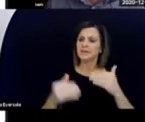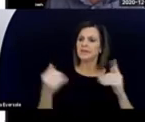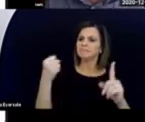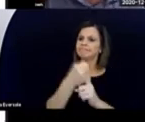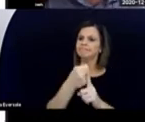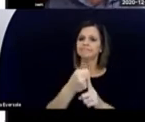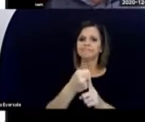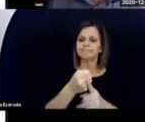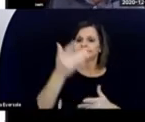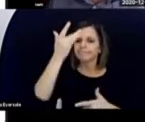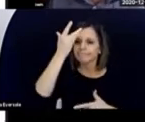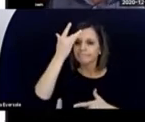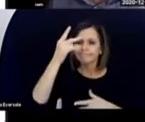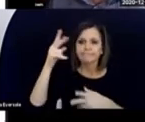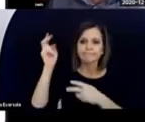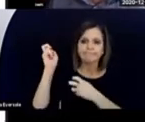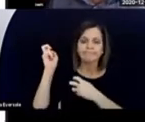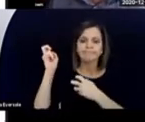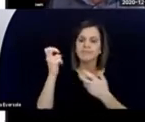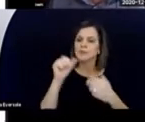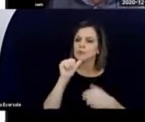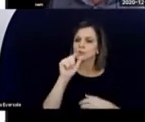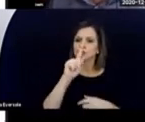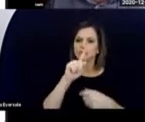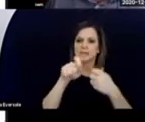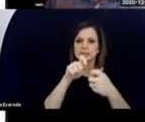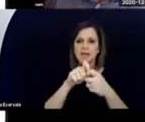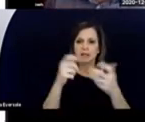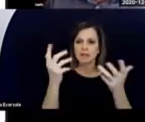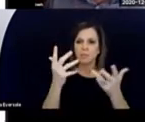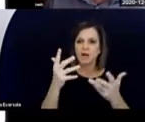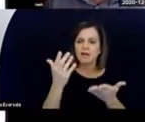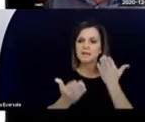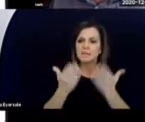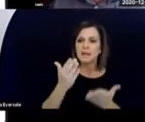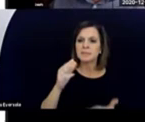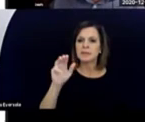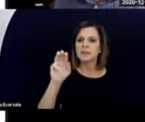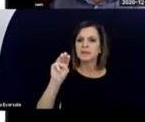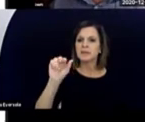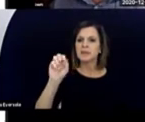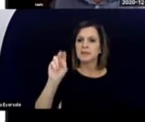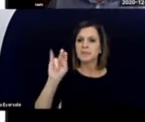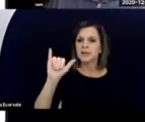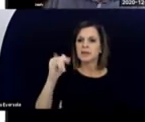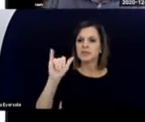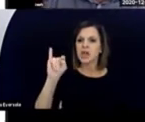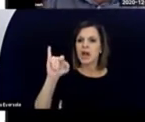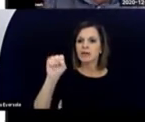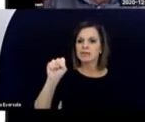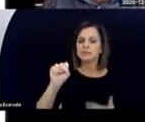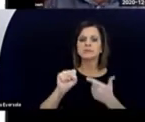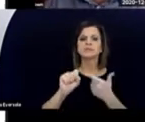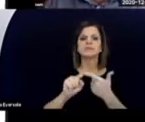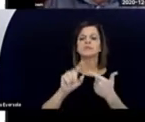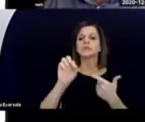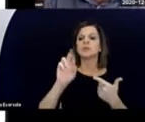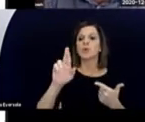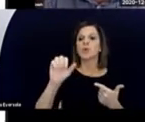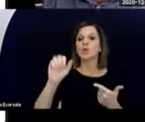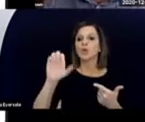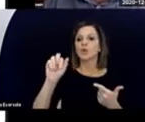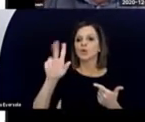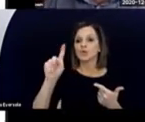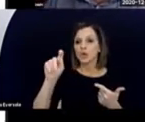don't know, when she was 19 months old, which left her deafblind. And again, it was Perkins School